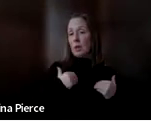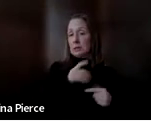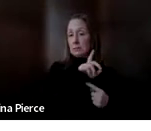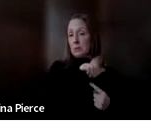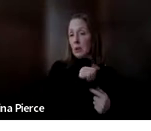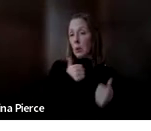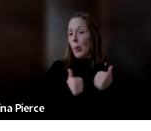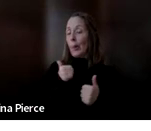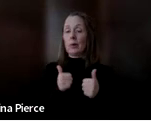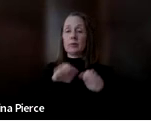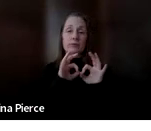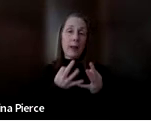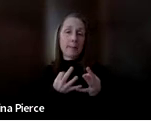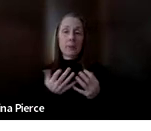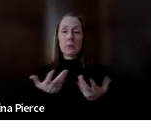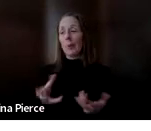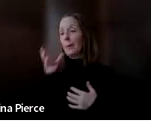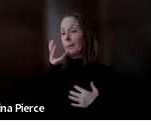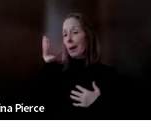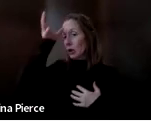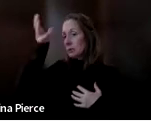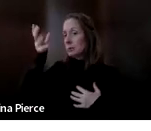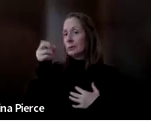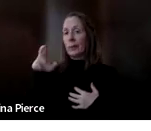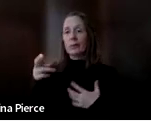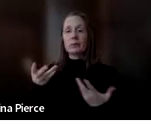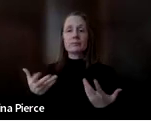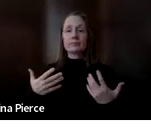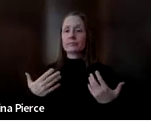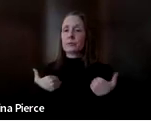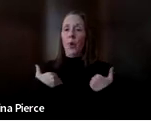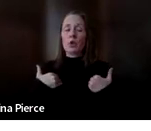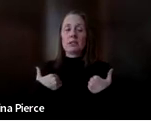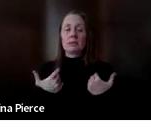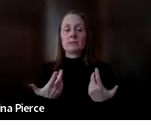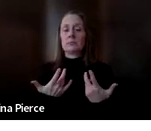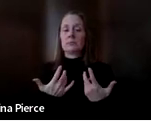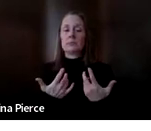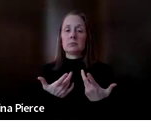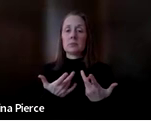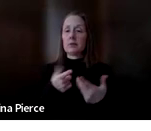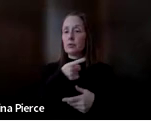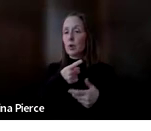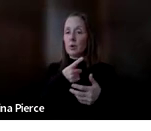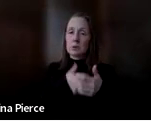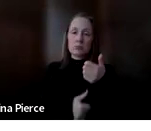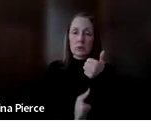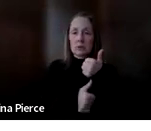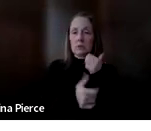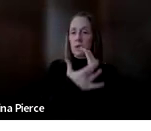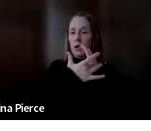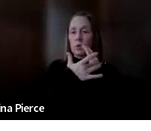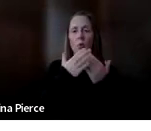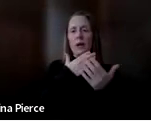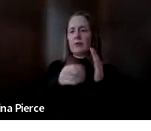member or guardian or if you work in education, health or rehabilitation or with assistive technology or have another identity